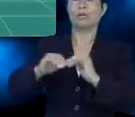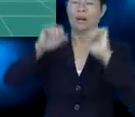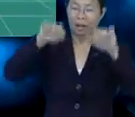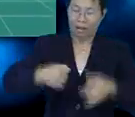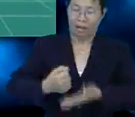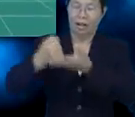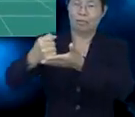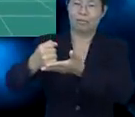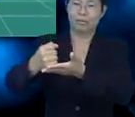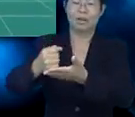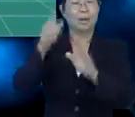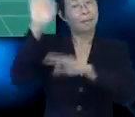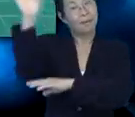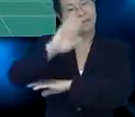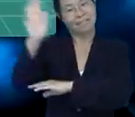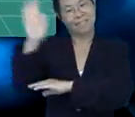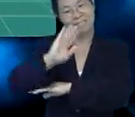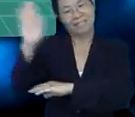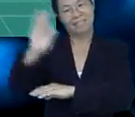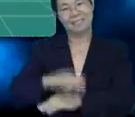So, it has 12